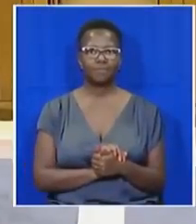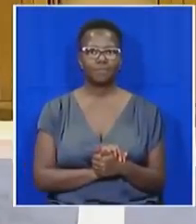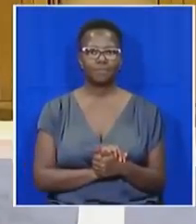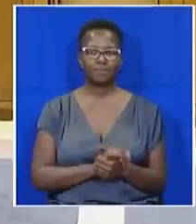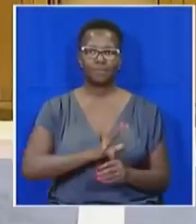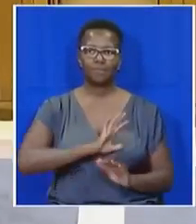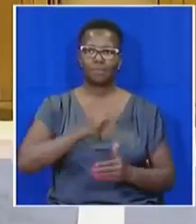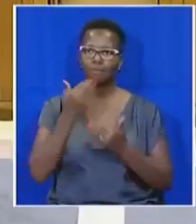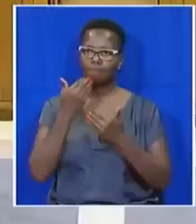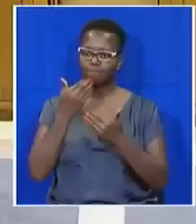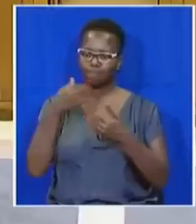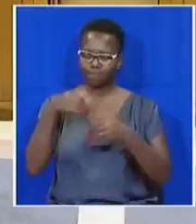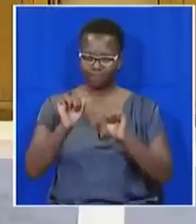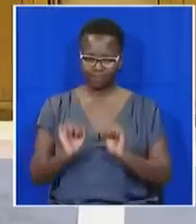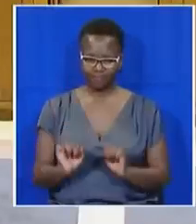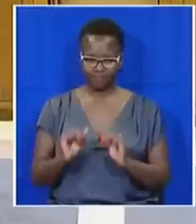Thank you, thank you very much, house chair. Non look, they...